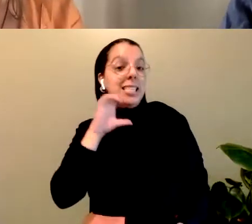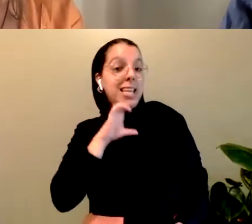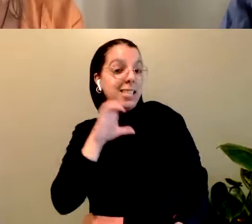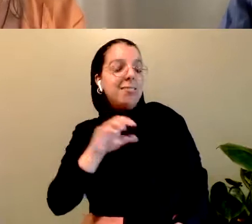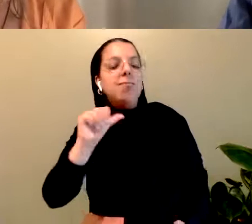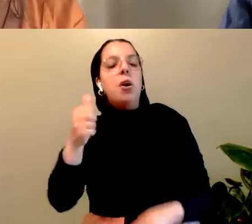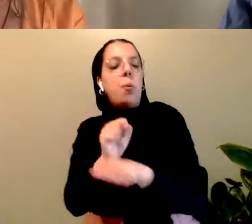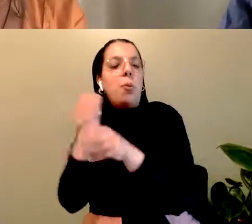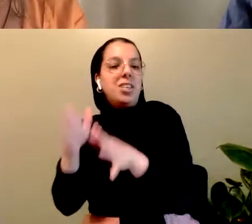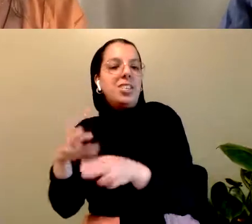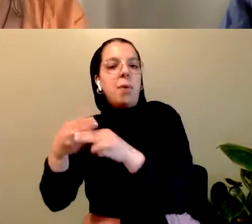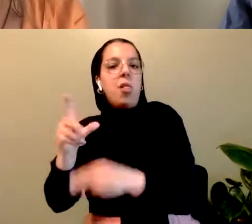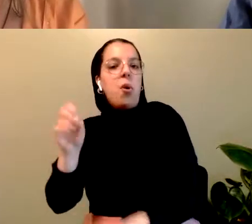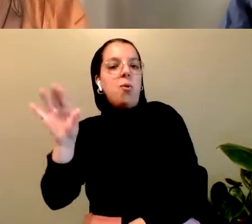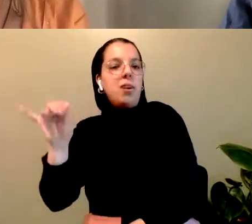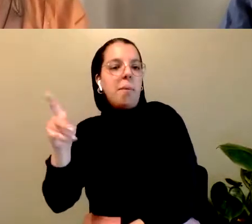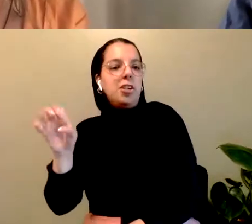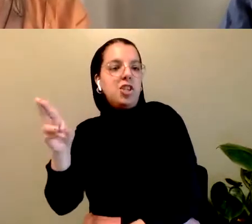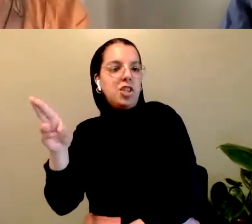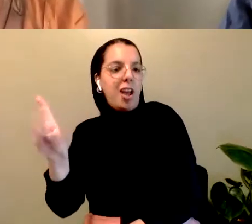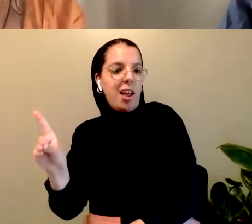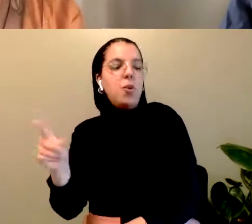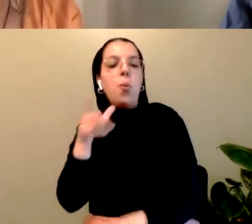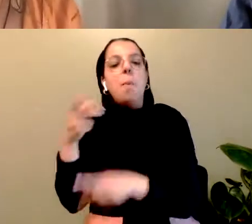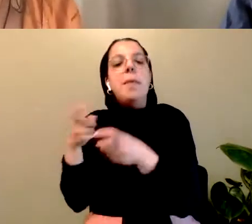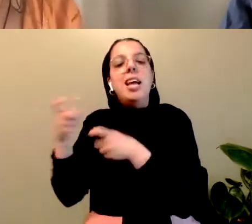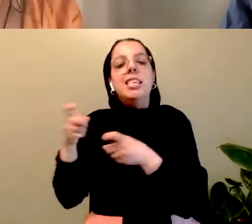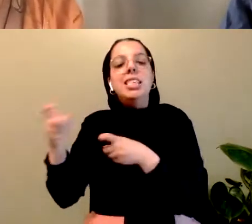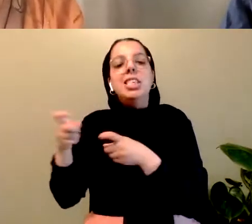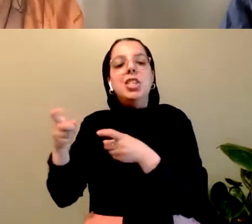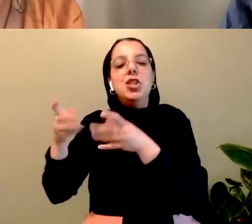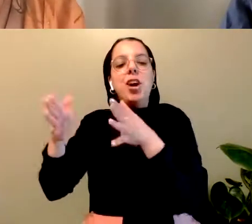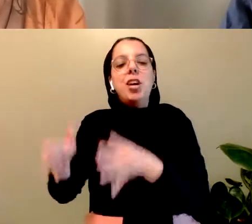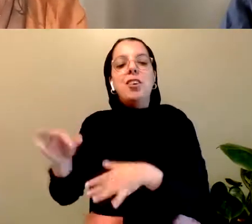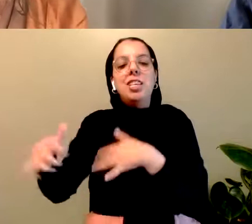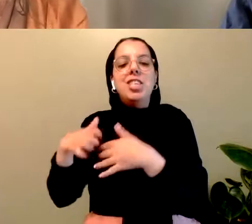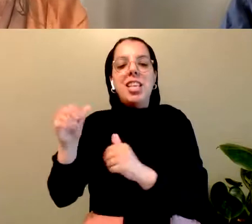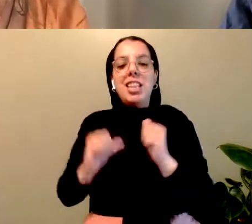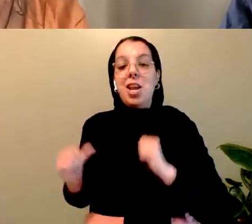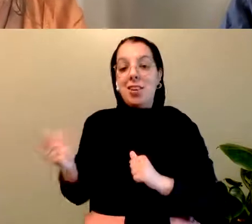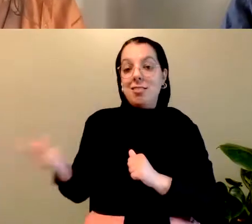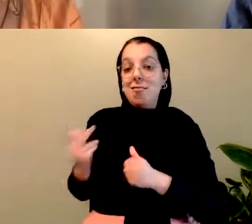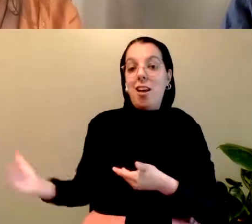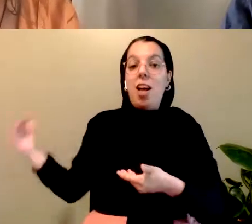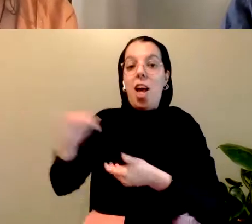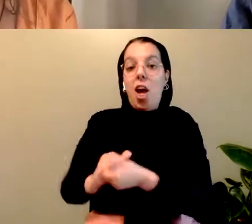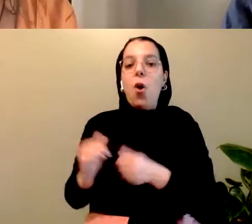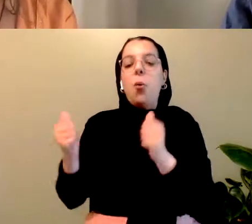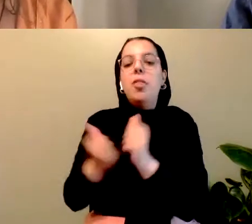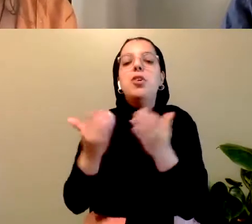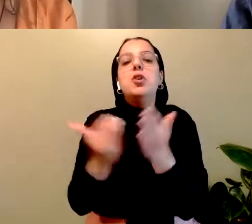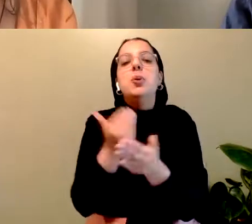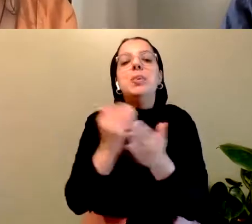Theatre, was our involvement in the new CTA and the almost two year long negotiations between pact and